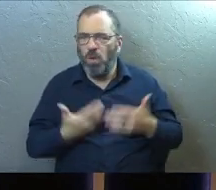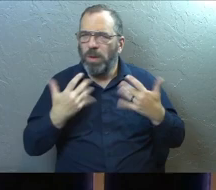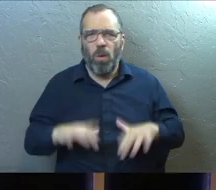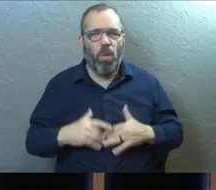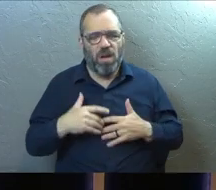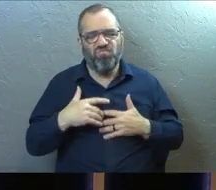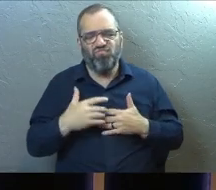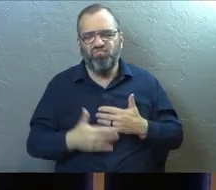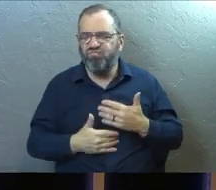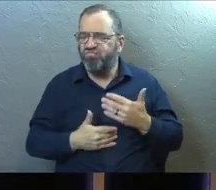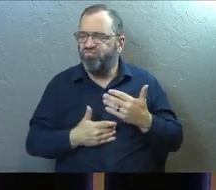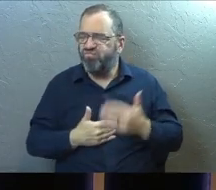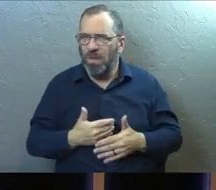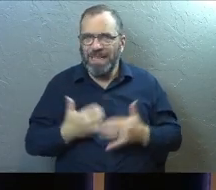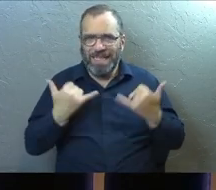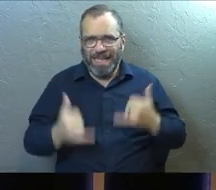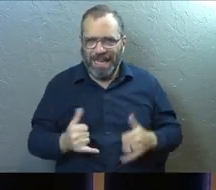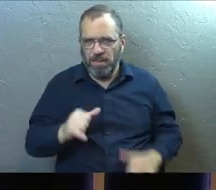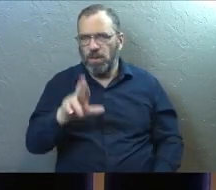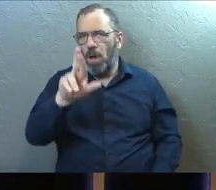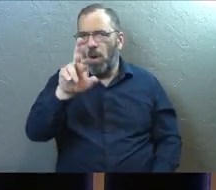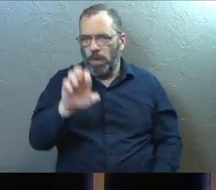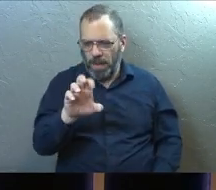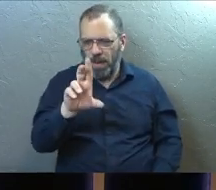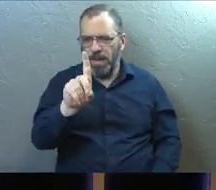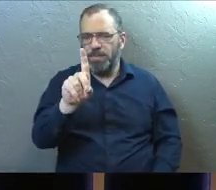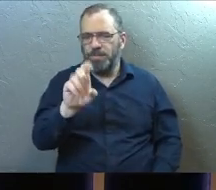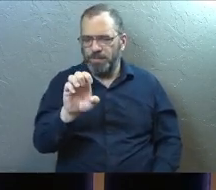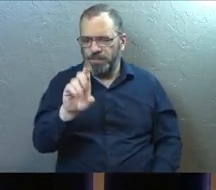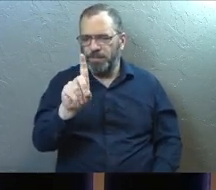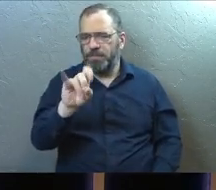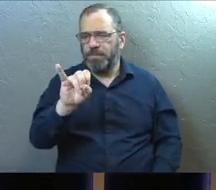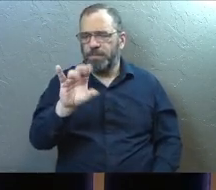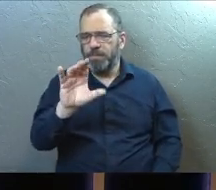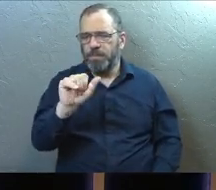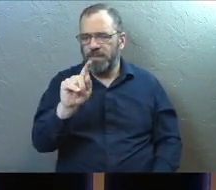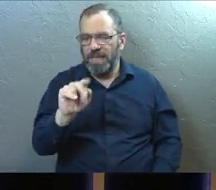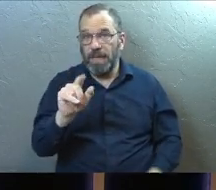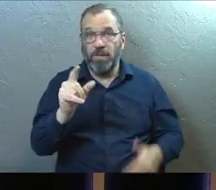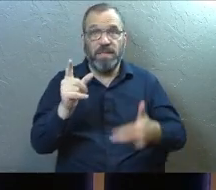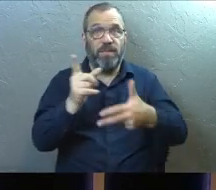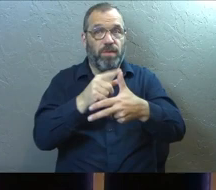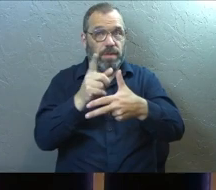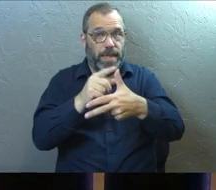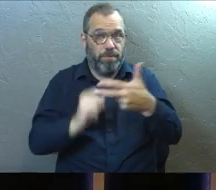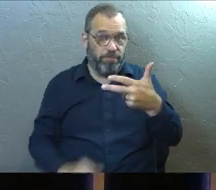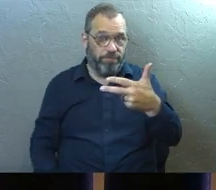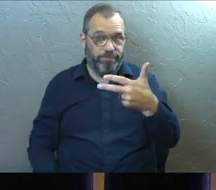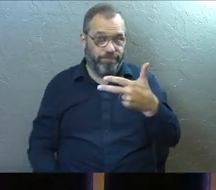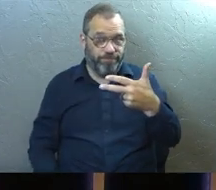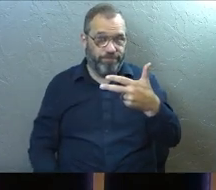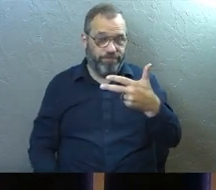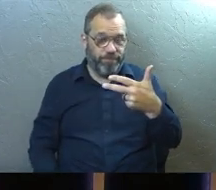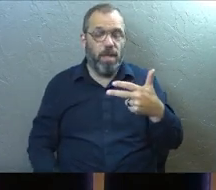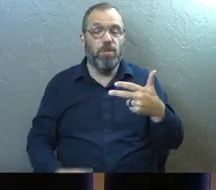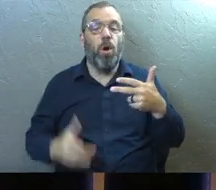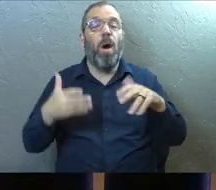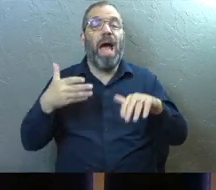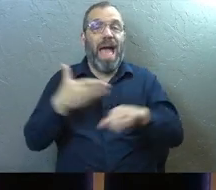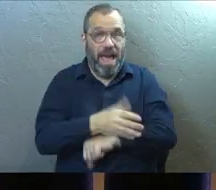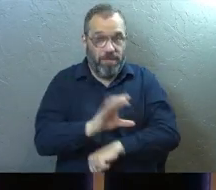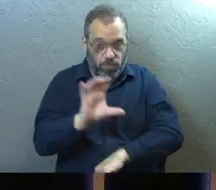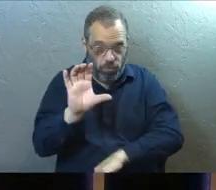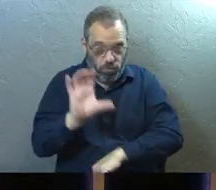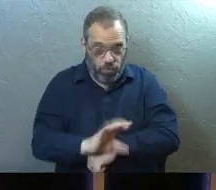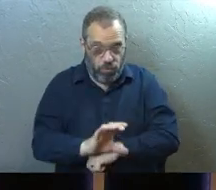don't want to. Today's a rededication service. It's, it's step one in this process. So we're going to have time at the end of this